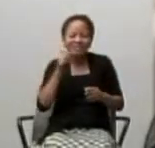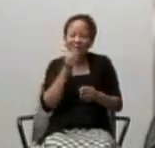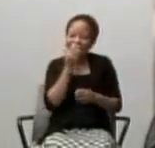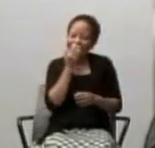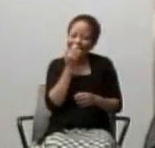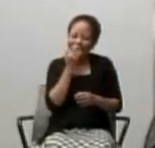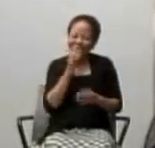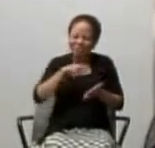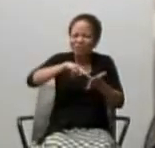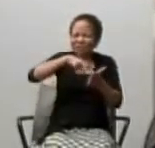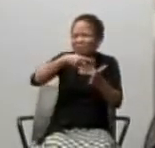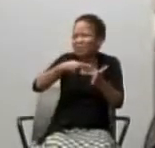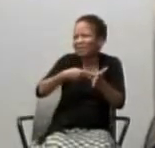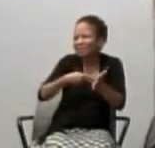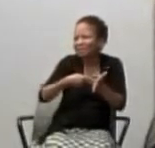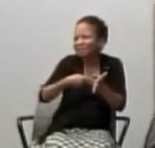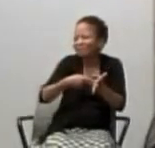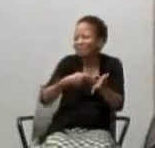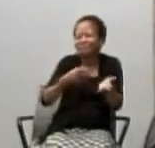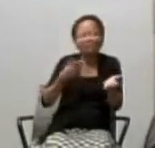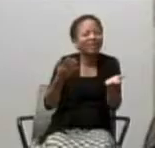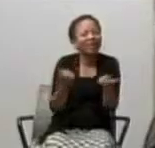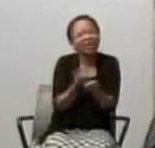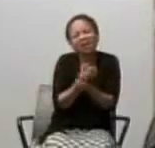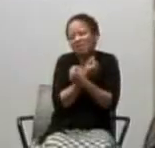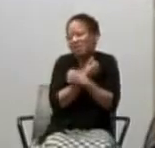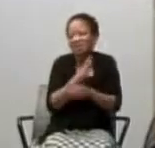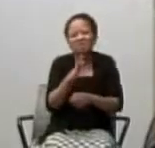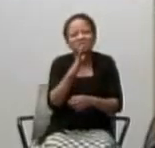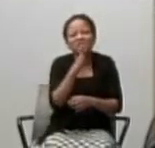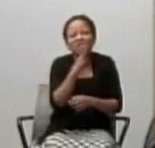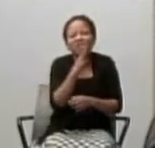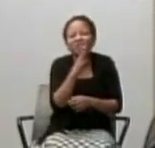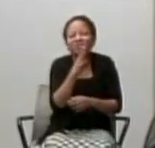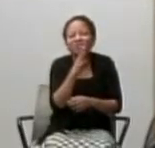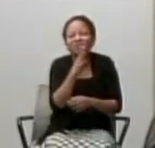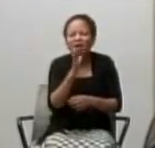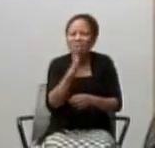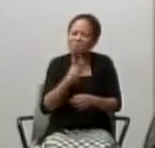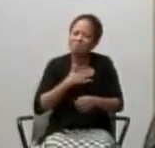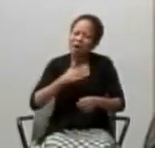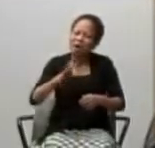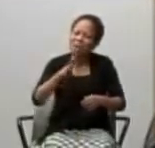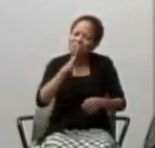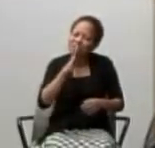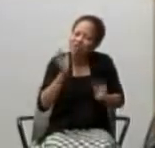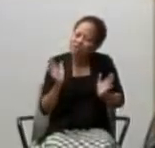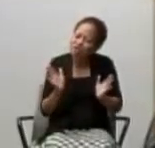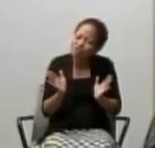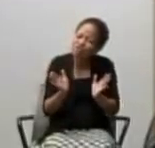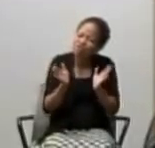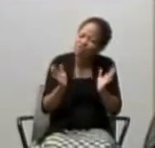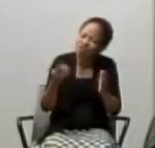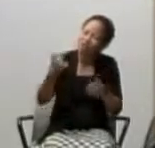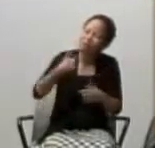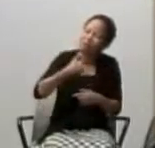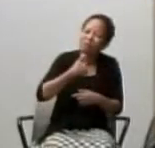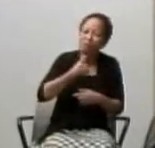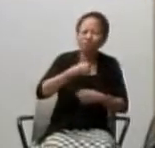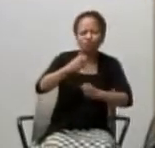person who's given me life, if in some way I can say to those who have encouraged me along God's way that I